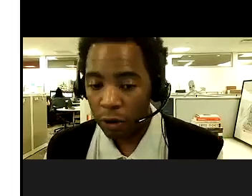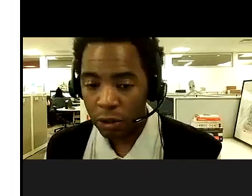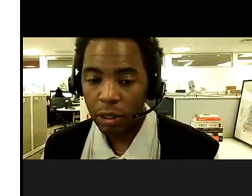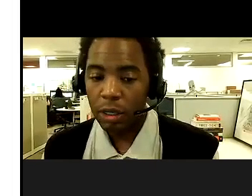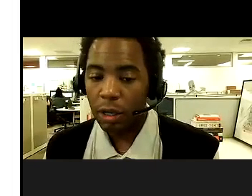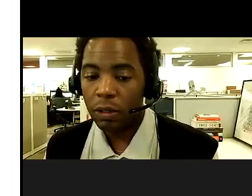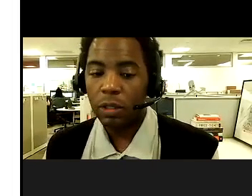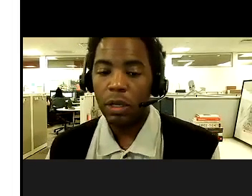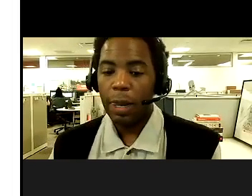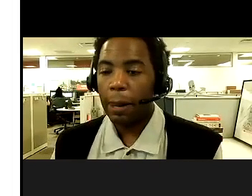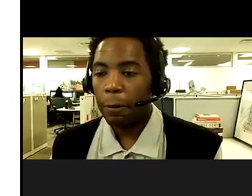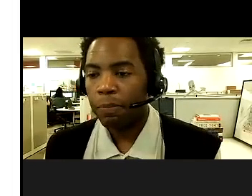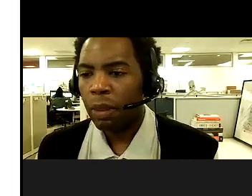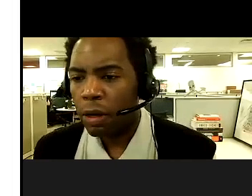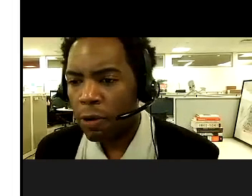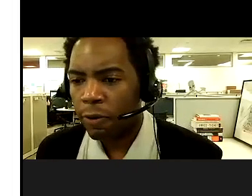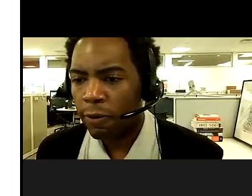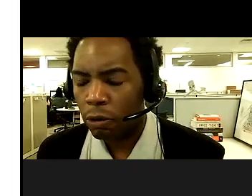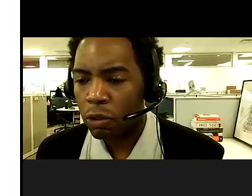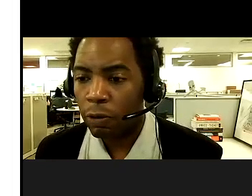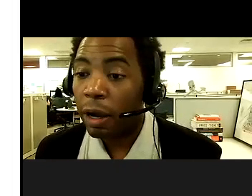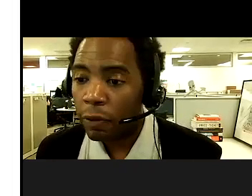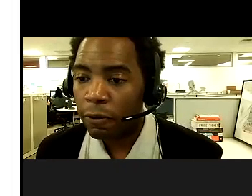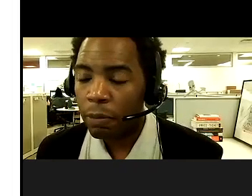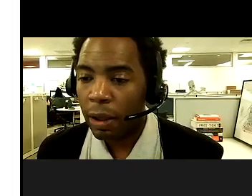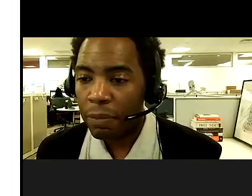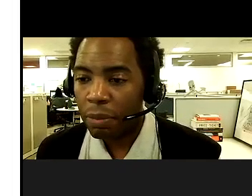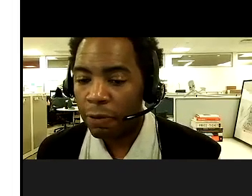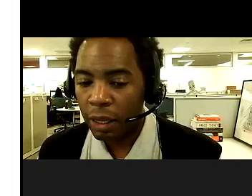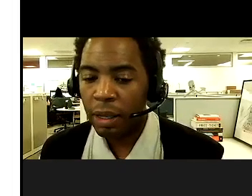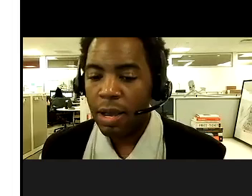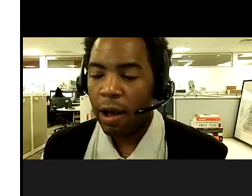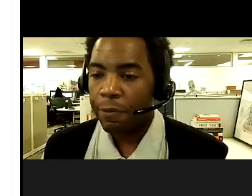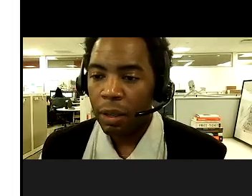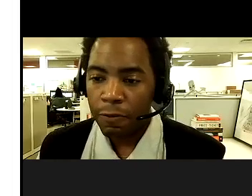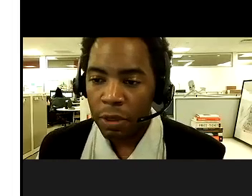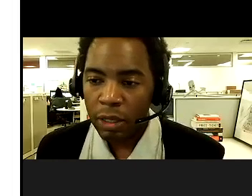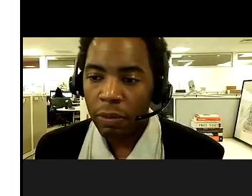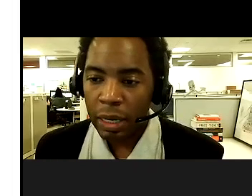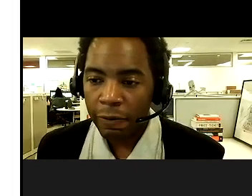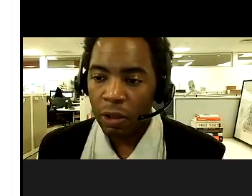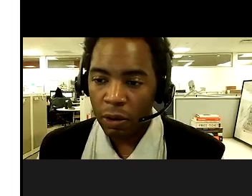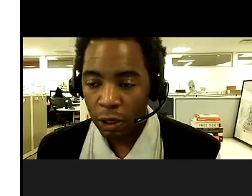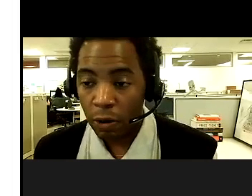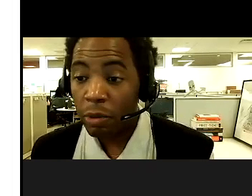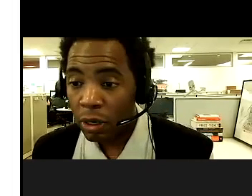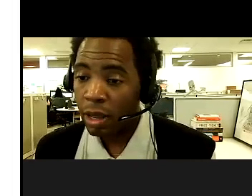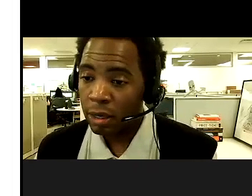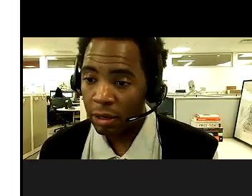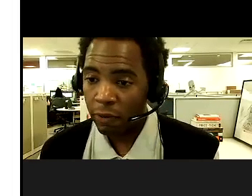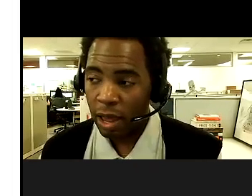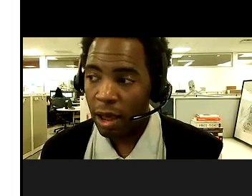after the first dose. Um, a note for folks who have recovered from, um, MPV, um, there is a benefit, there is, you know,